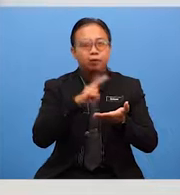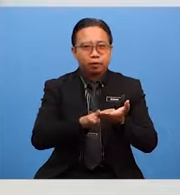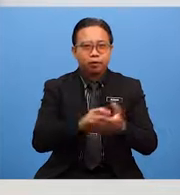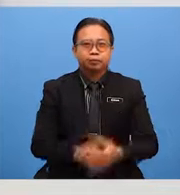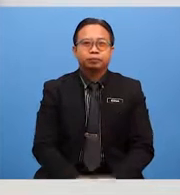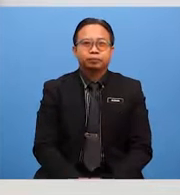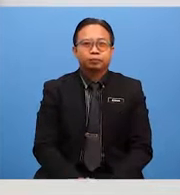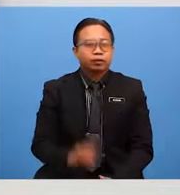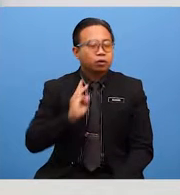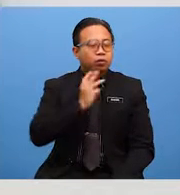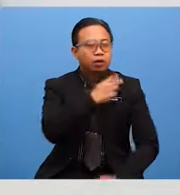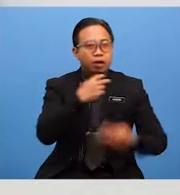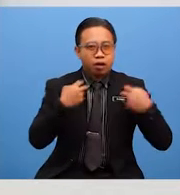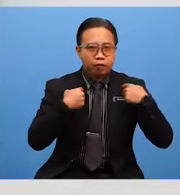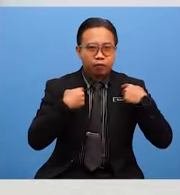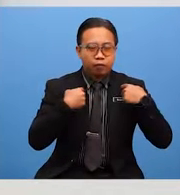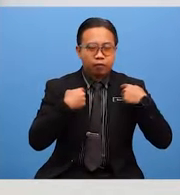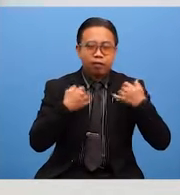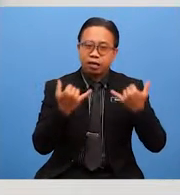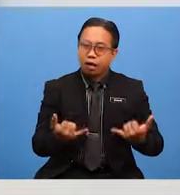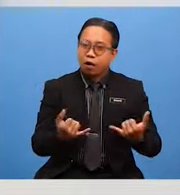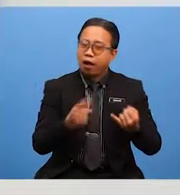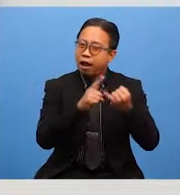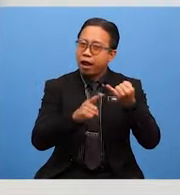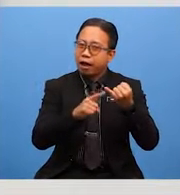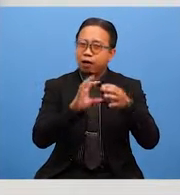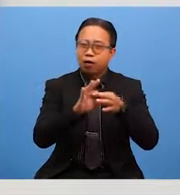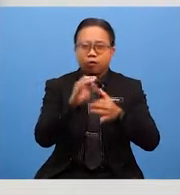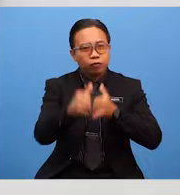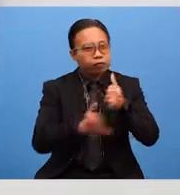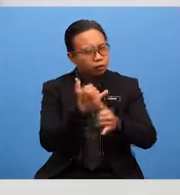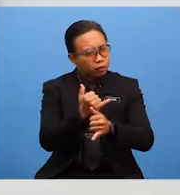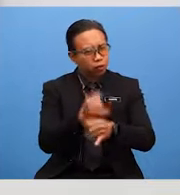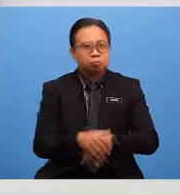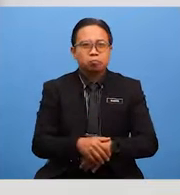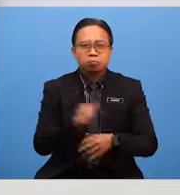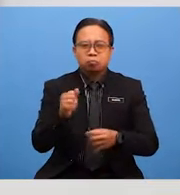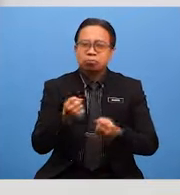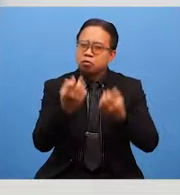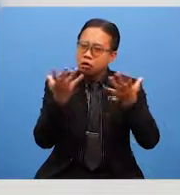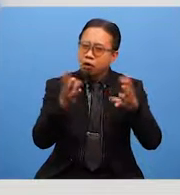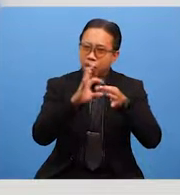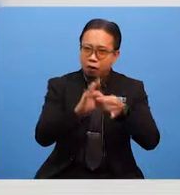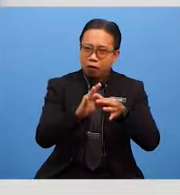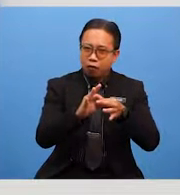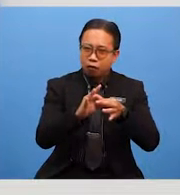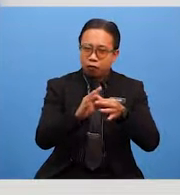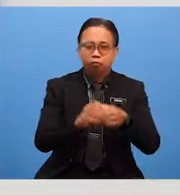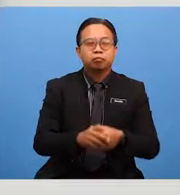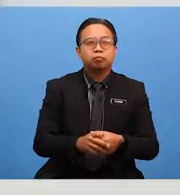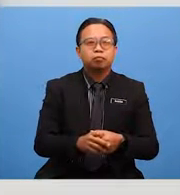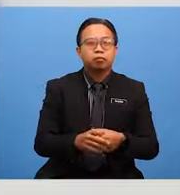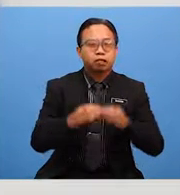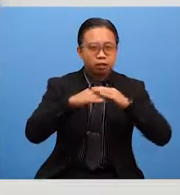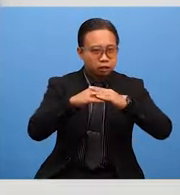We have now come to the end of the year. A lot of things had taken place this year and the